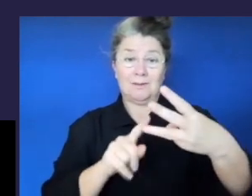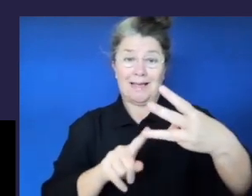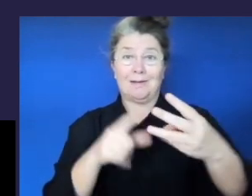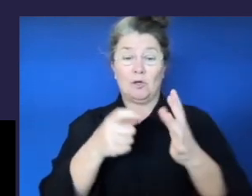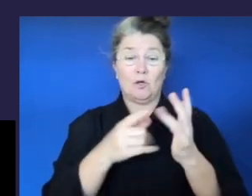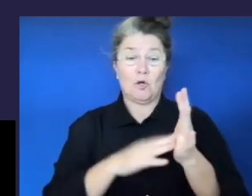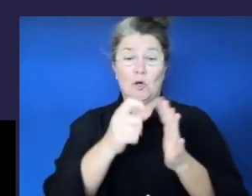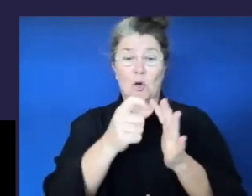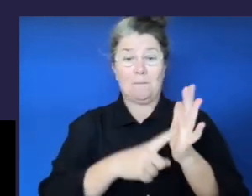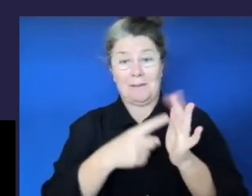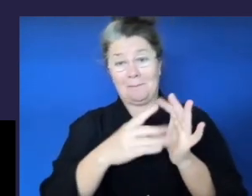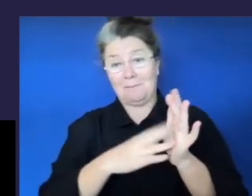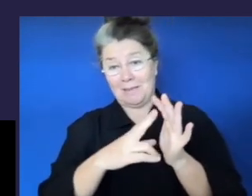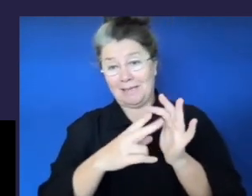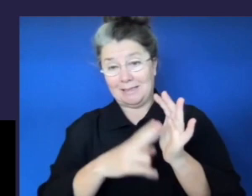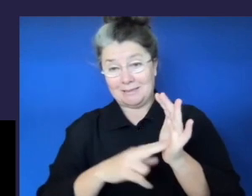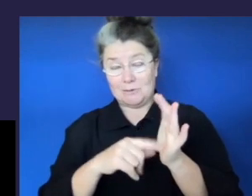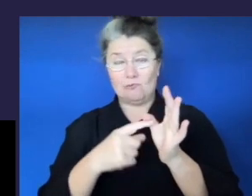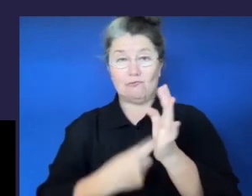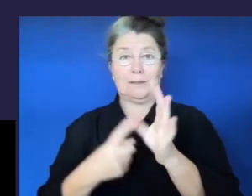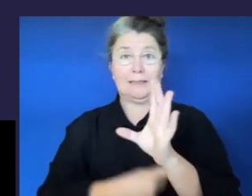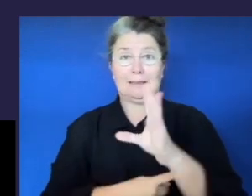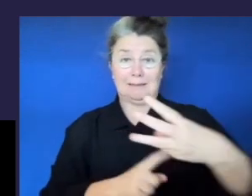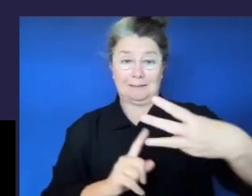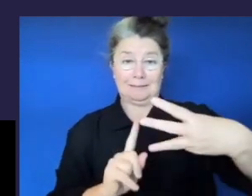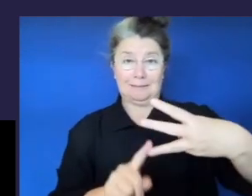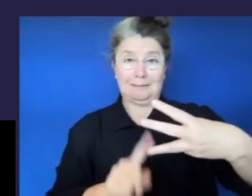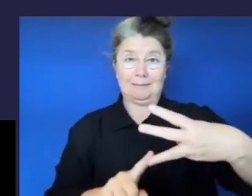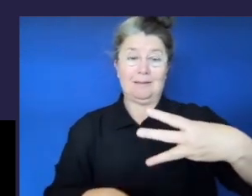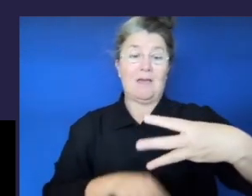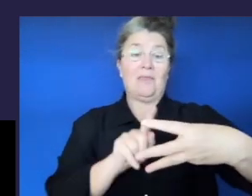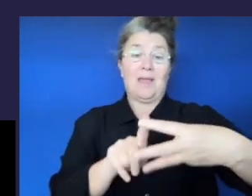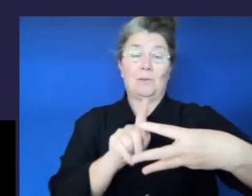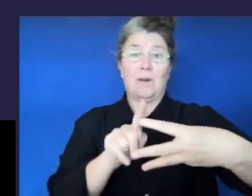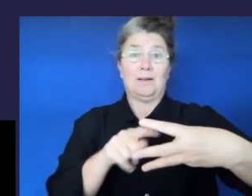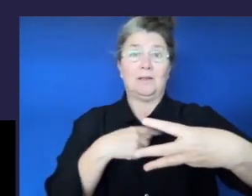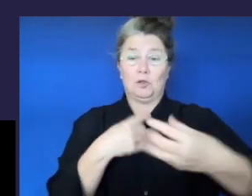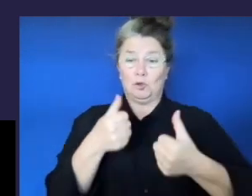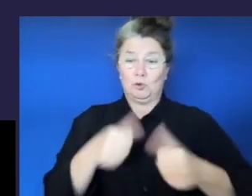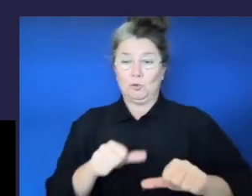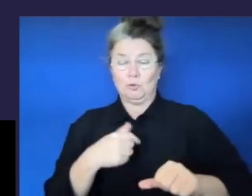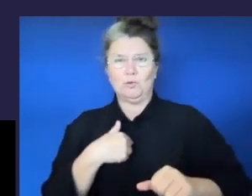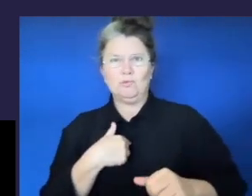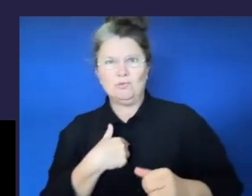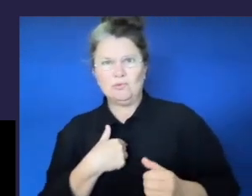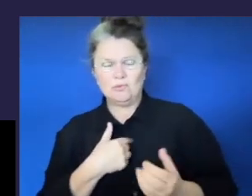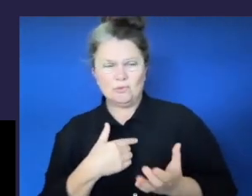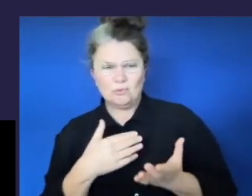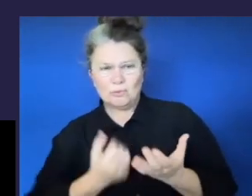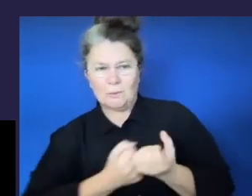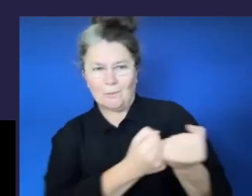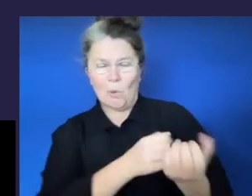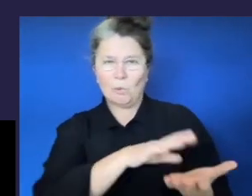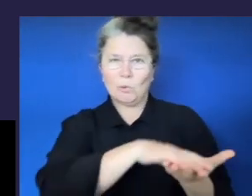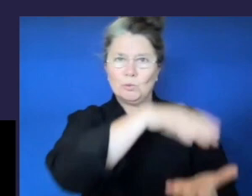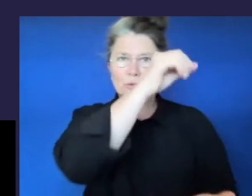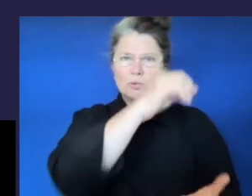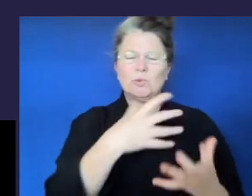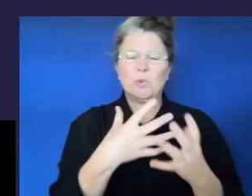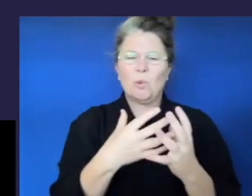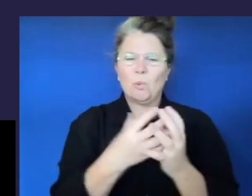and are utilised to enhance an individual student's access and participation without altering the complexity of curriculum.